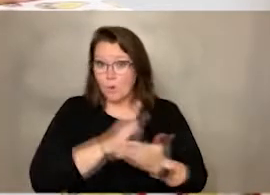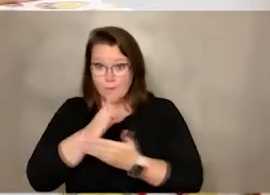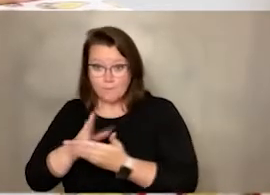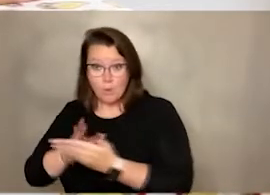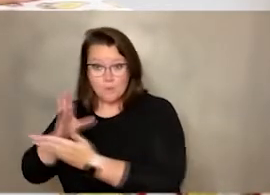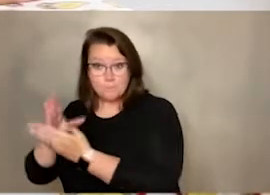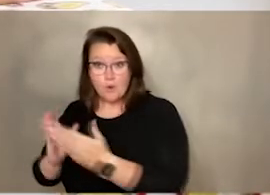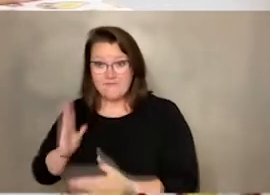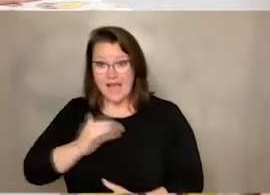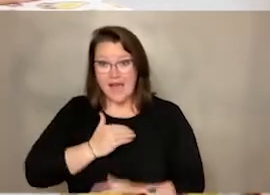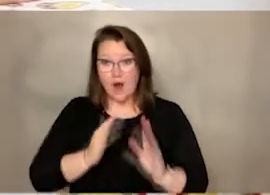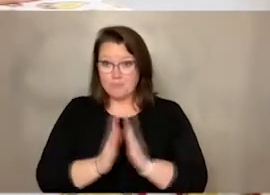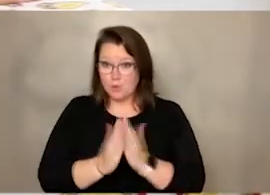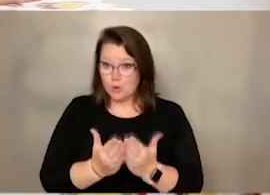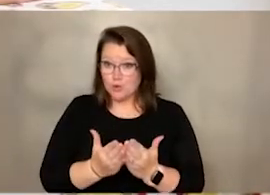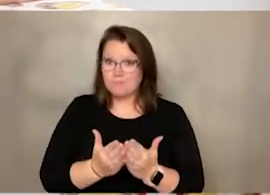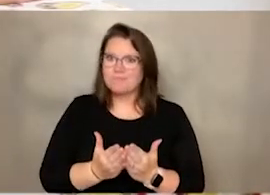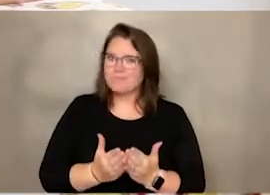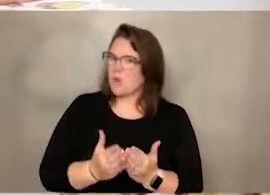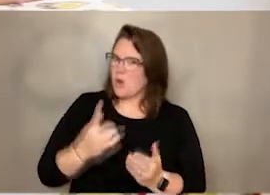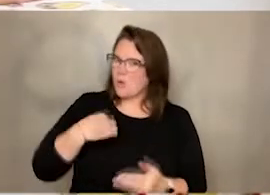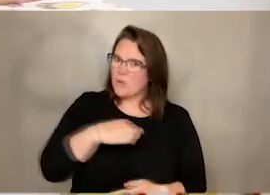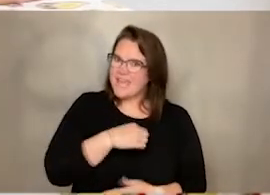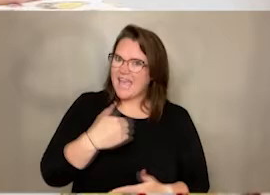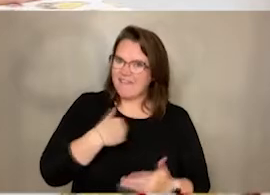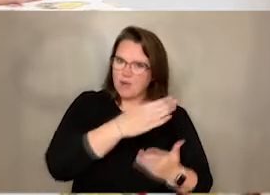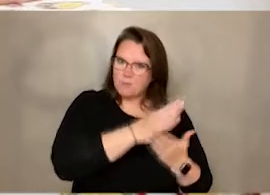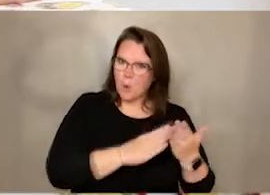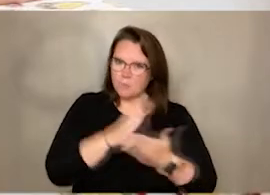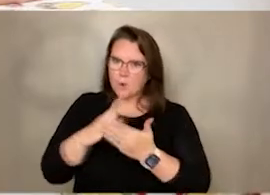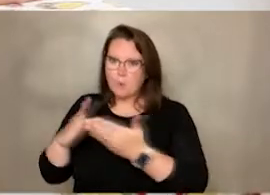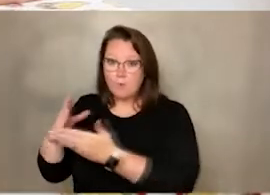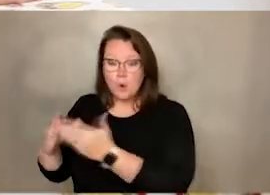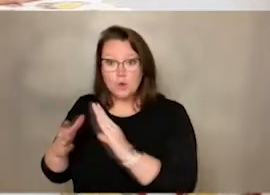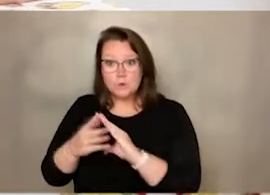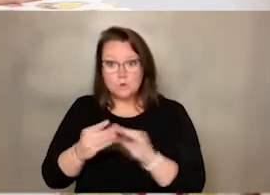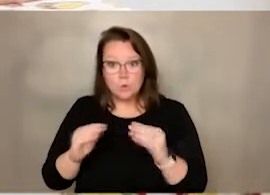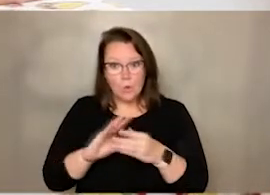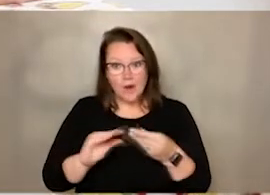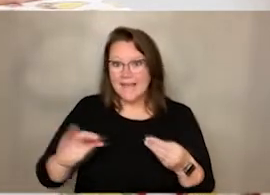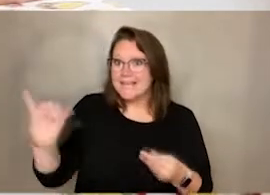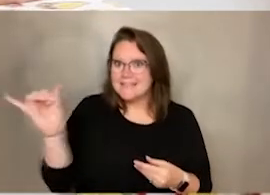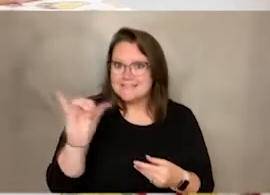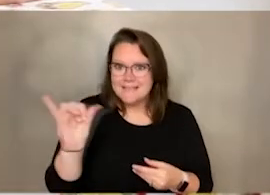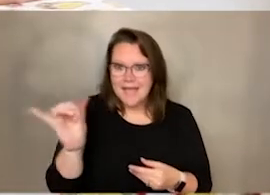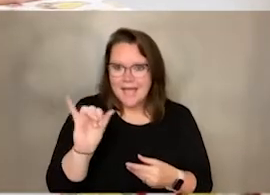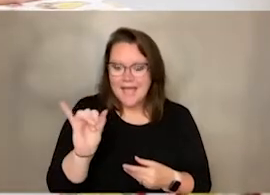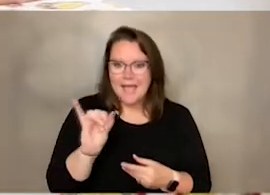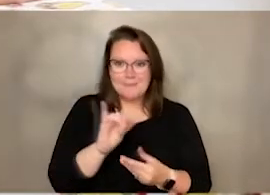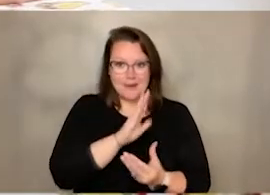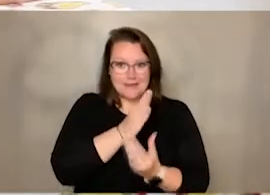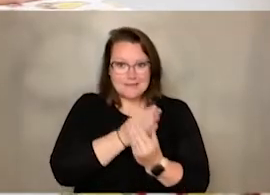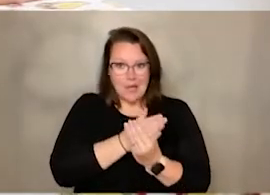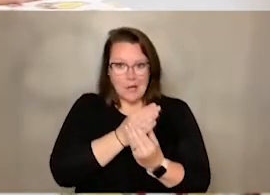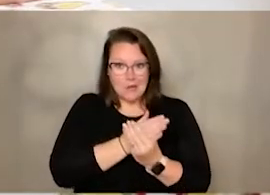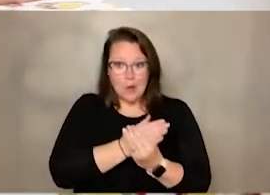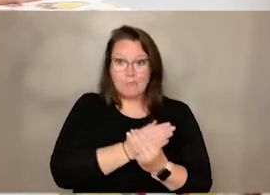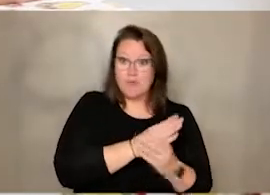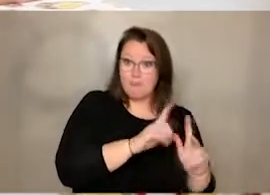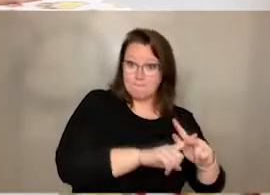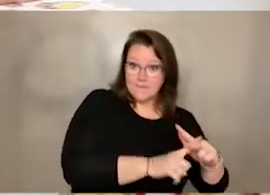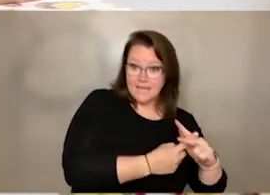setting, plot, just like a taco. And we know that a taco has all the yummy things inside of it, like meat,